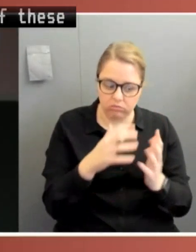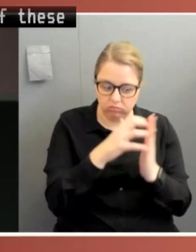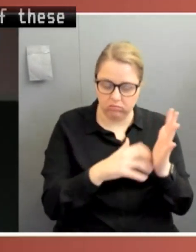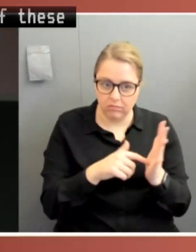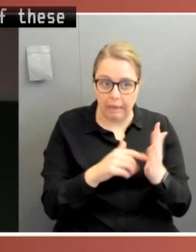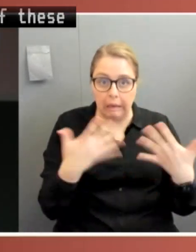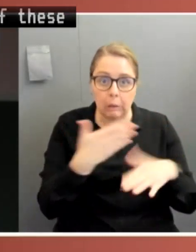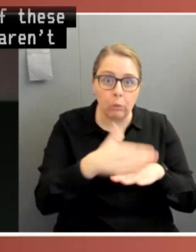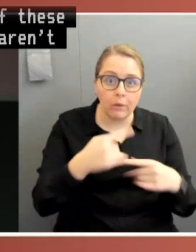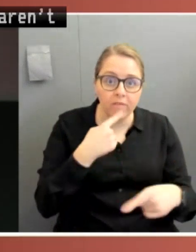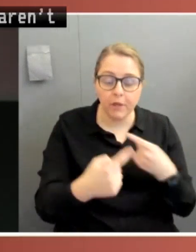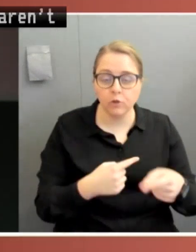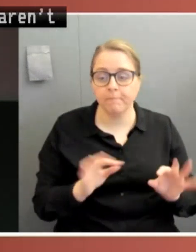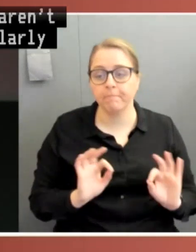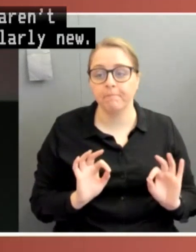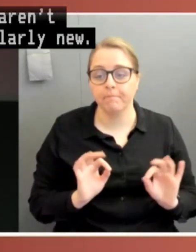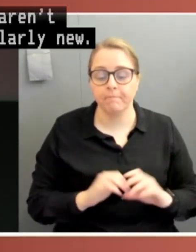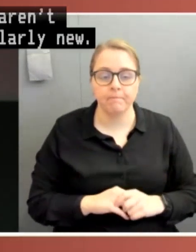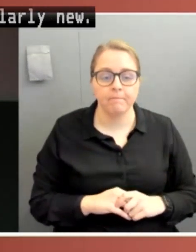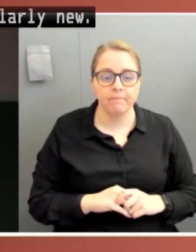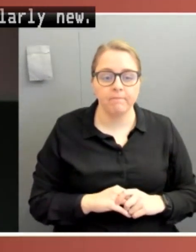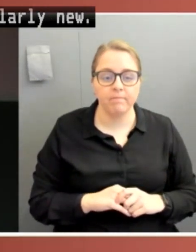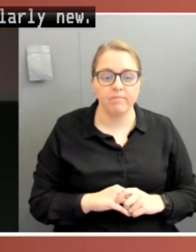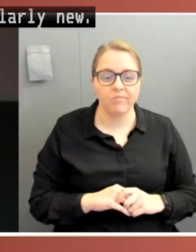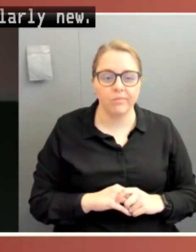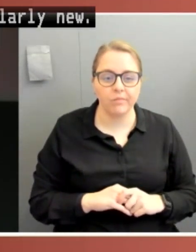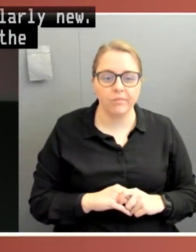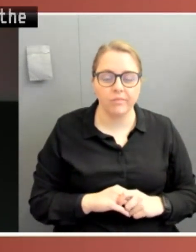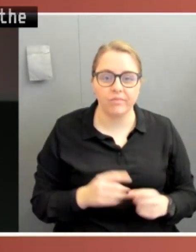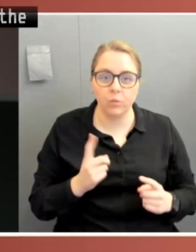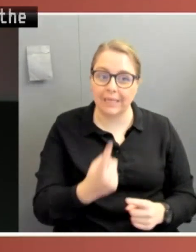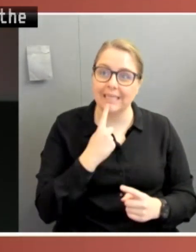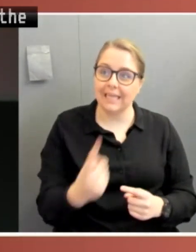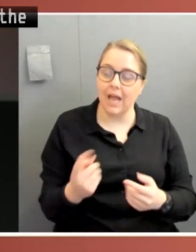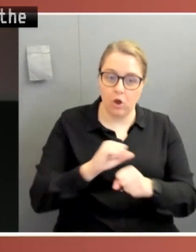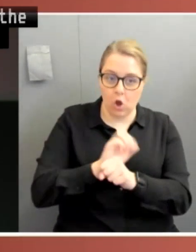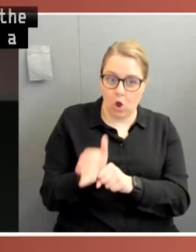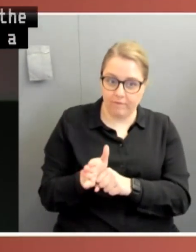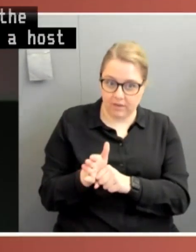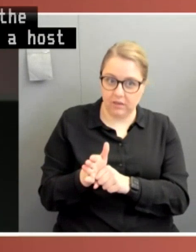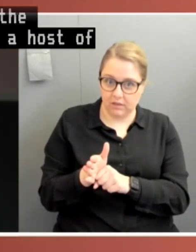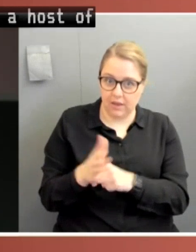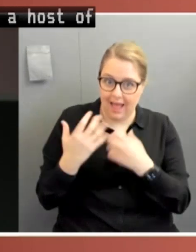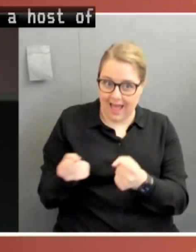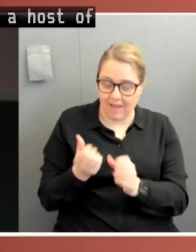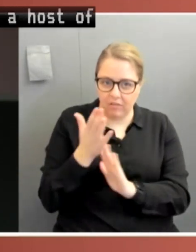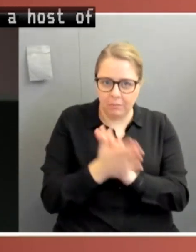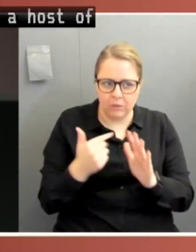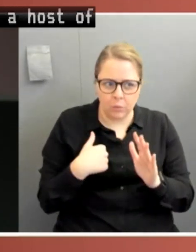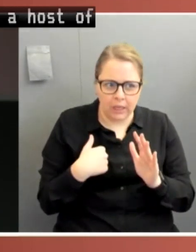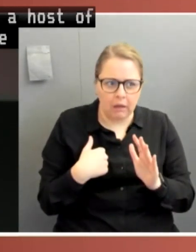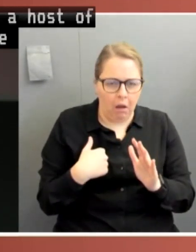We're not suggesting that the pandemic suddenly threw up a host of new problems that should be surprising about Parliament and its known weaknesses.